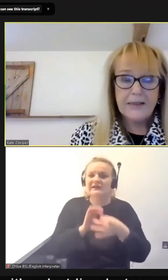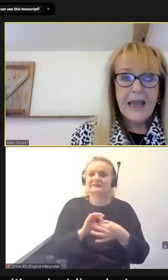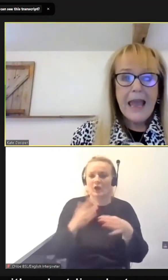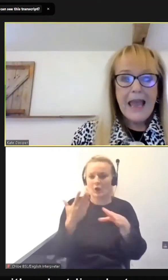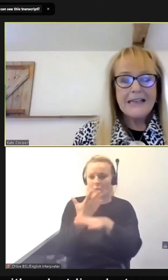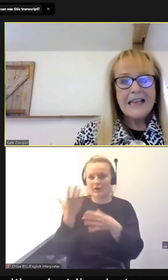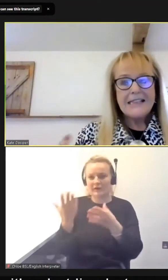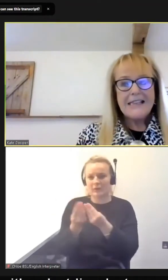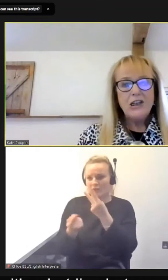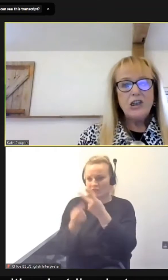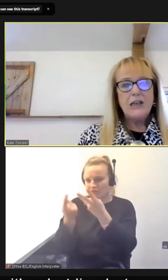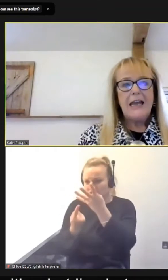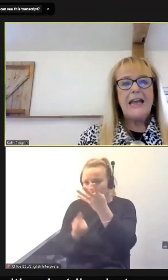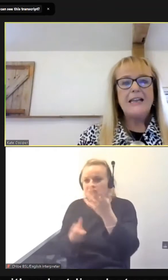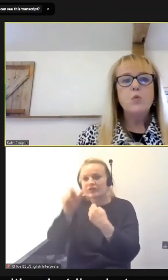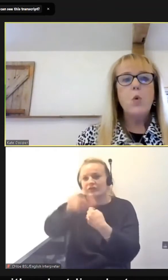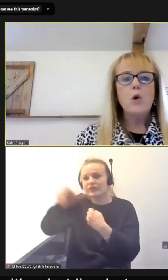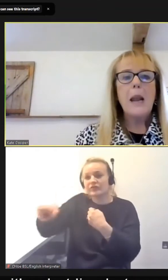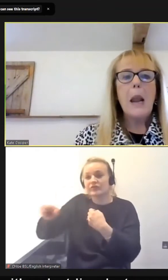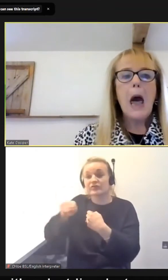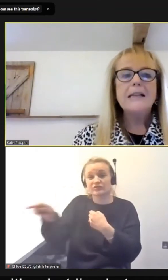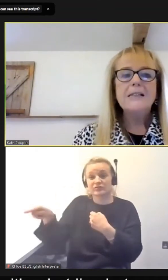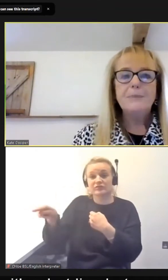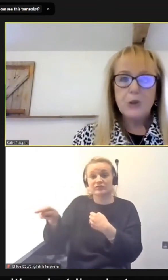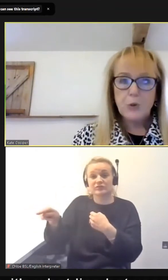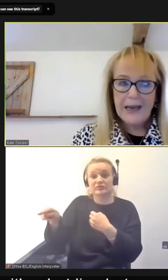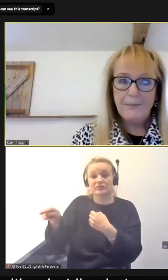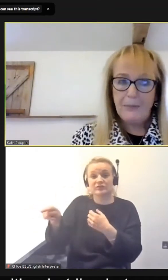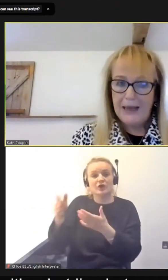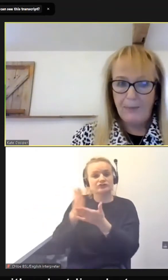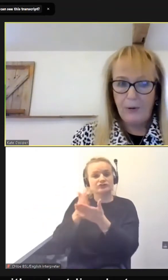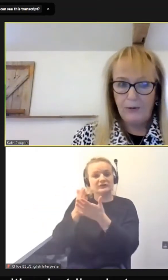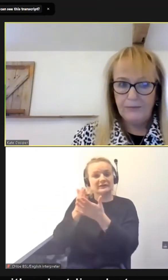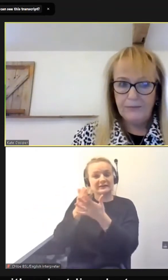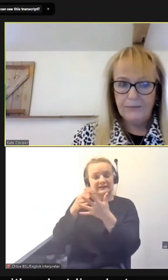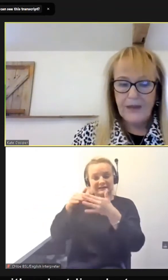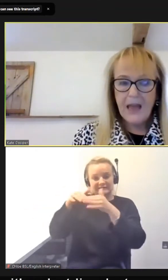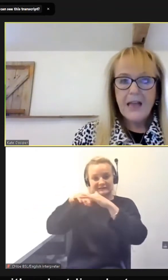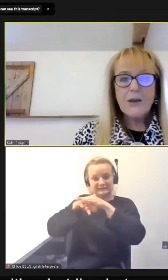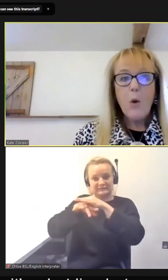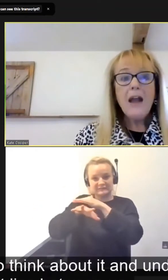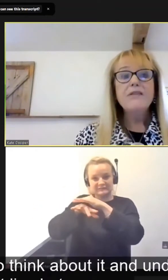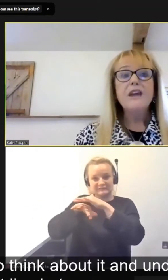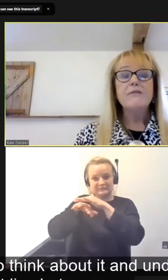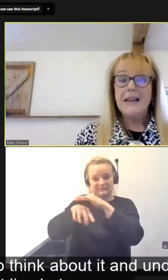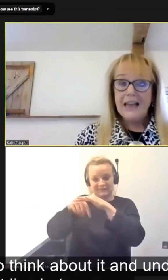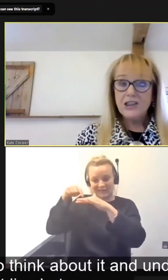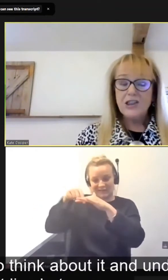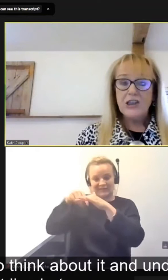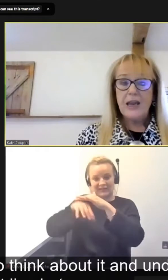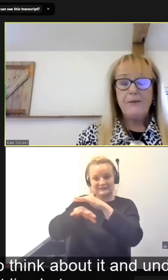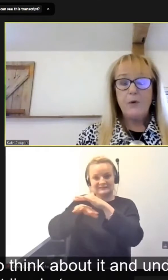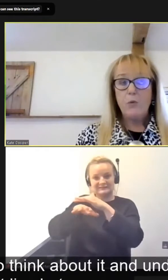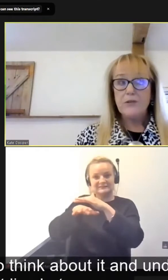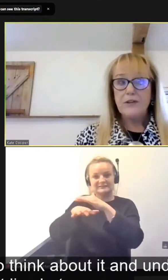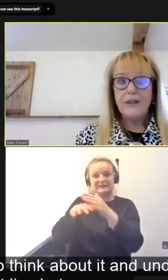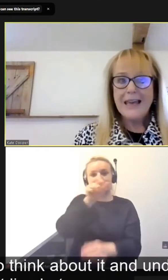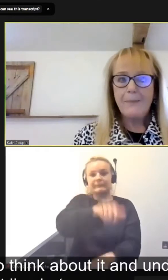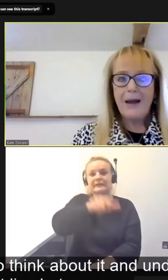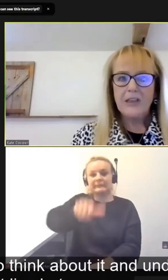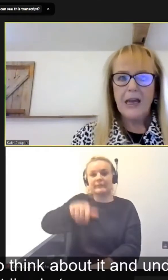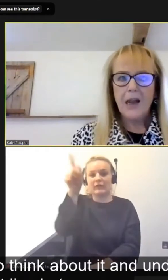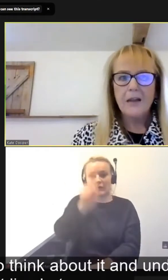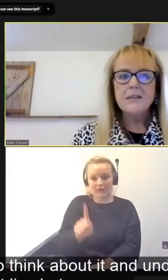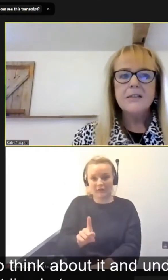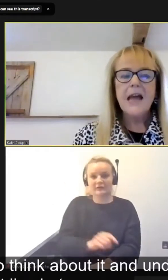others is essentially it's what lies between people. So I think in relationship, if we want to